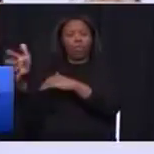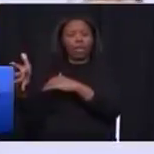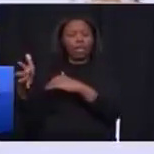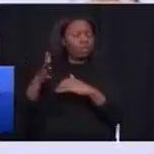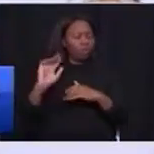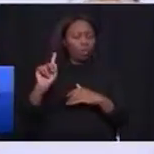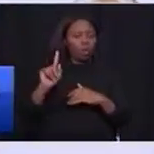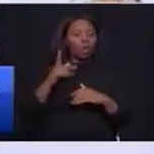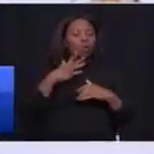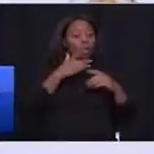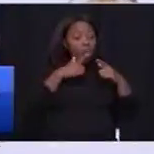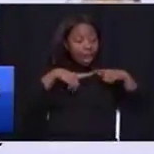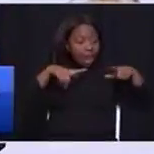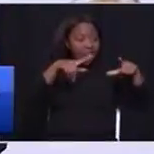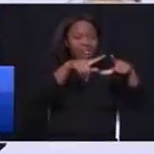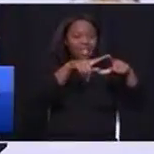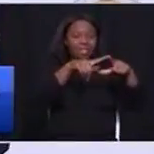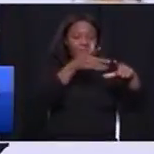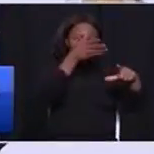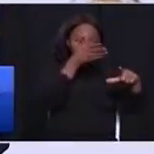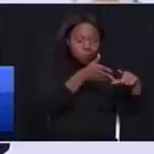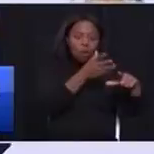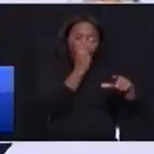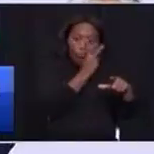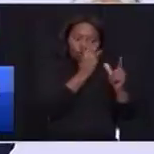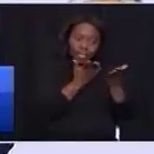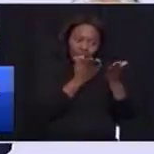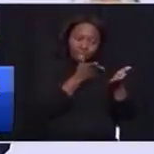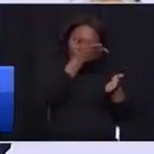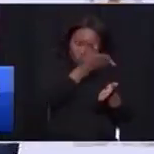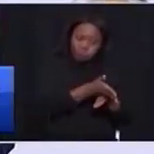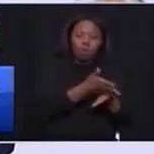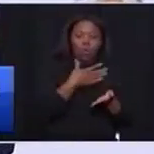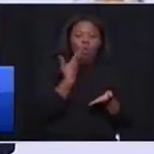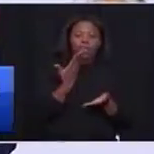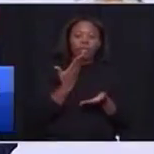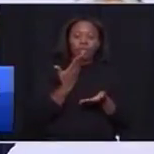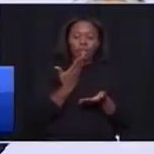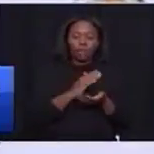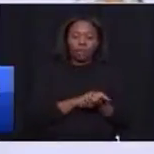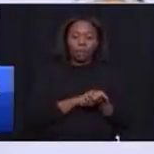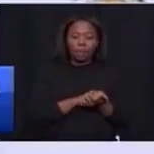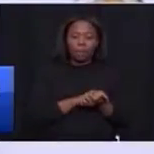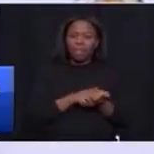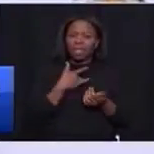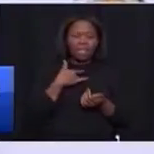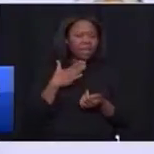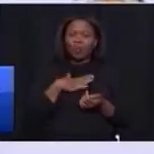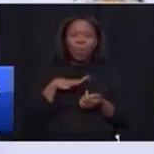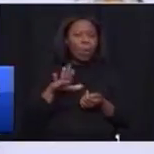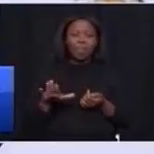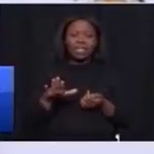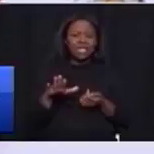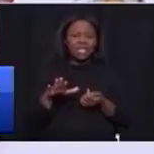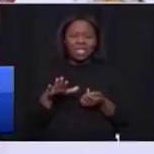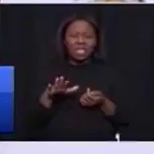We don't want land to be serviced without, to be given without services. I don't want no